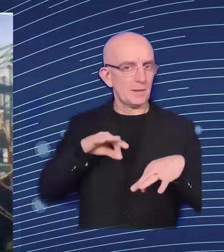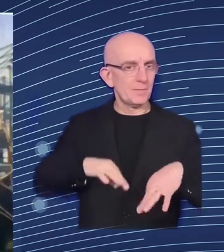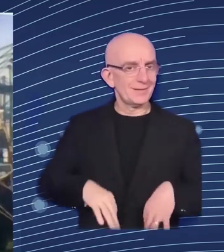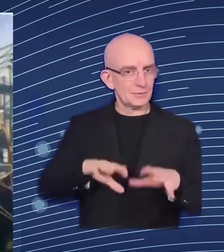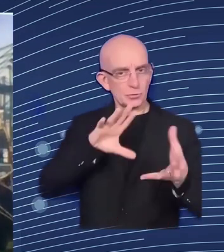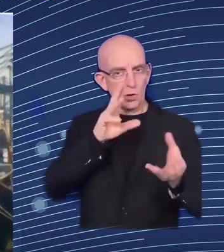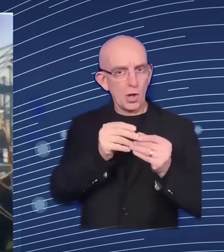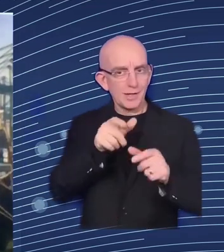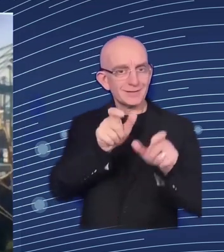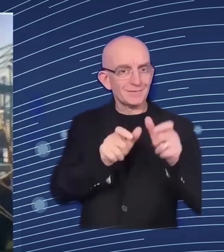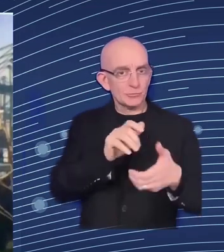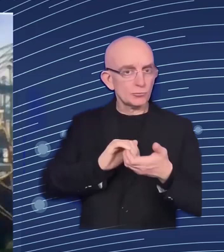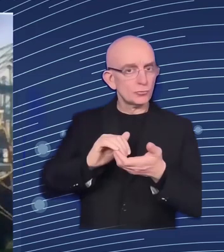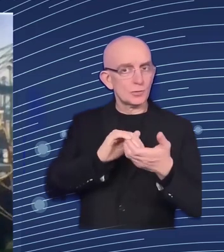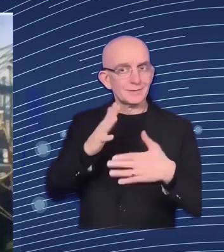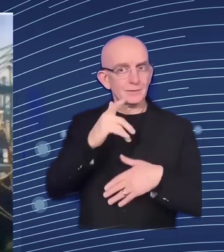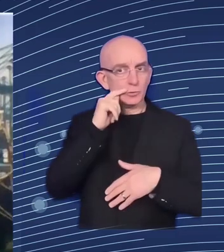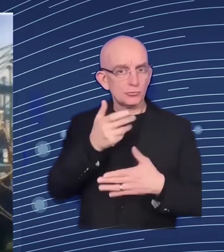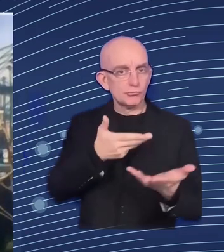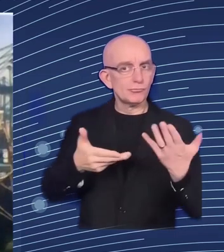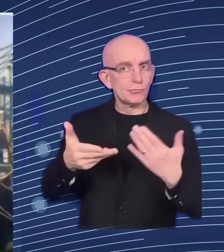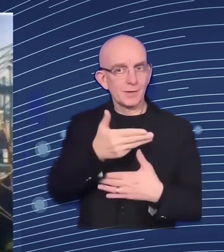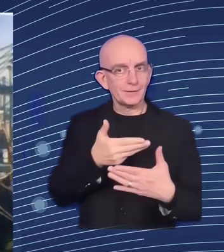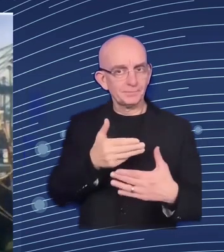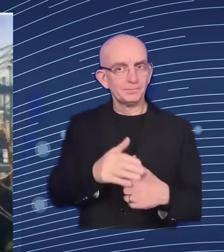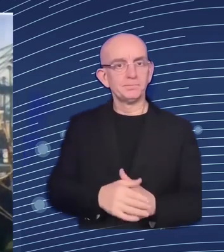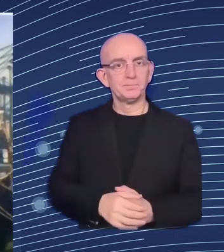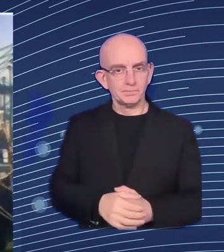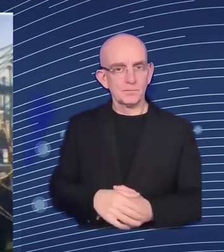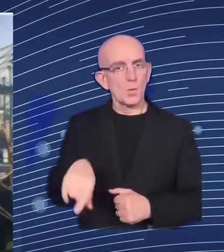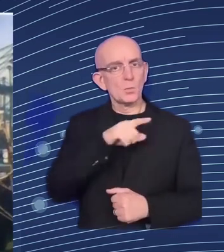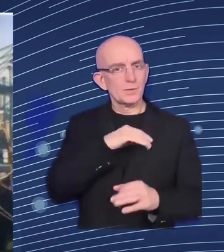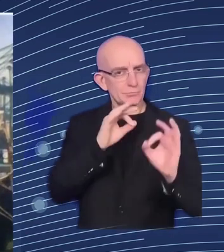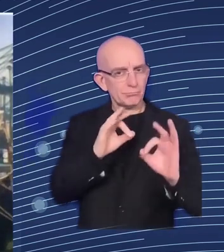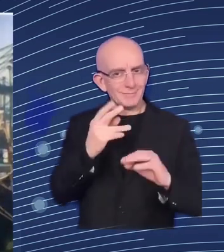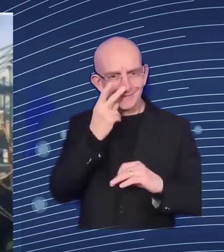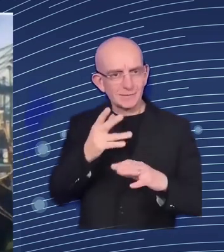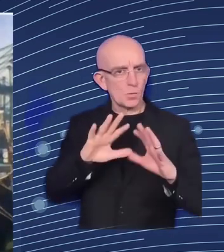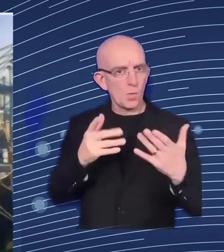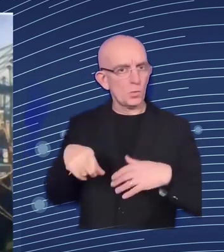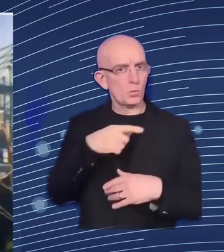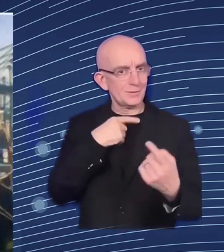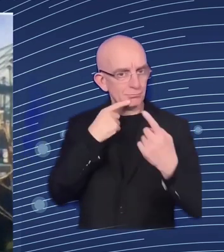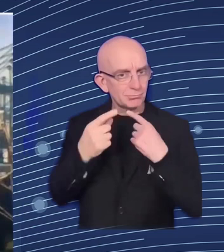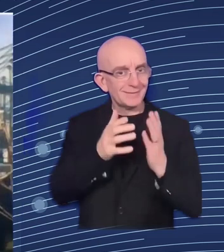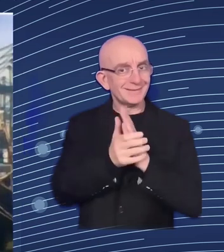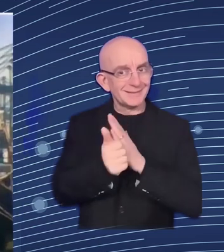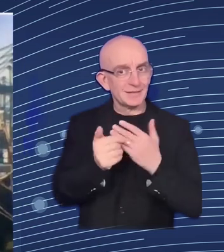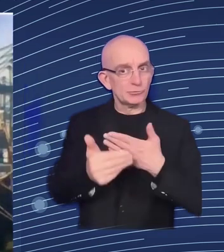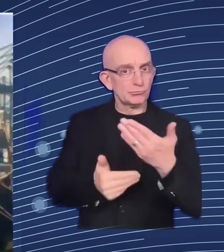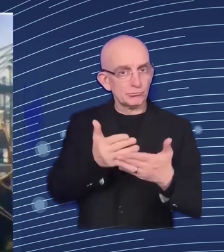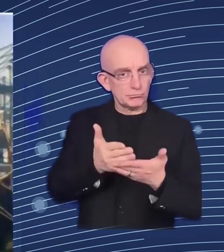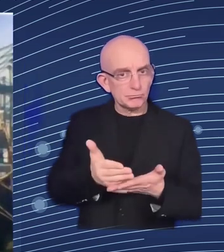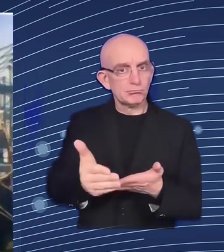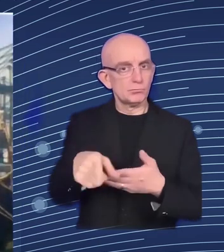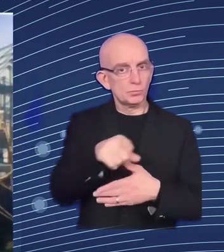when we're discussing skills needs going forward that we are involving all partners on the ground uh and we are also encouraging the